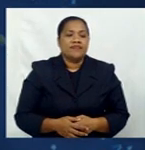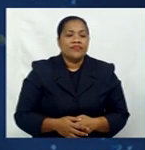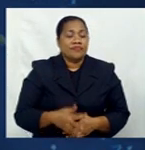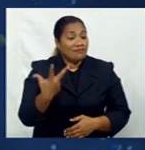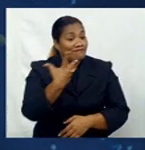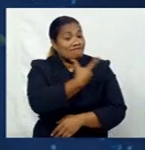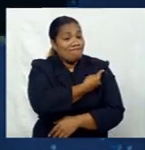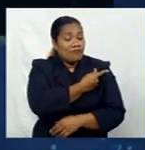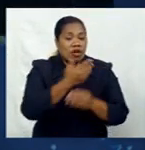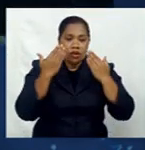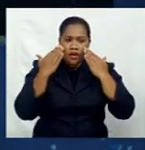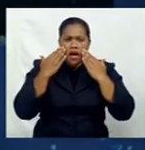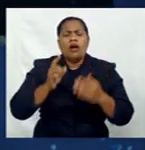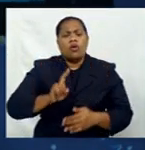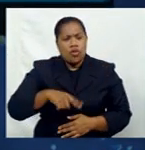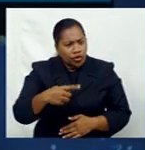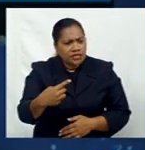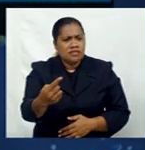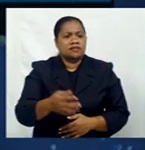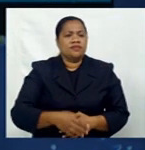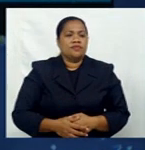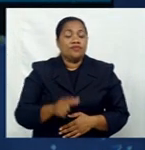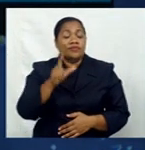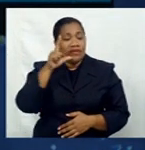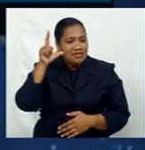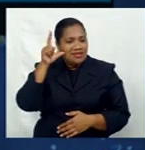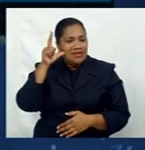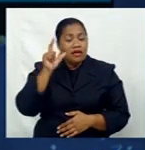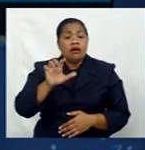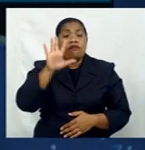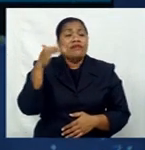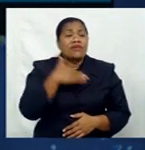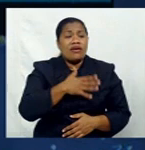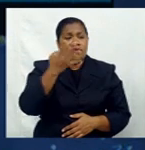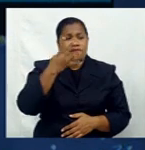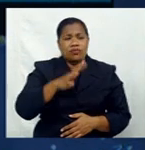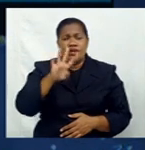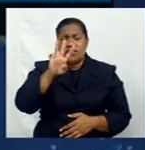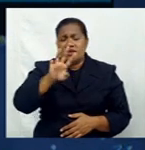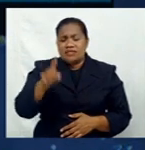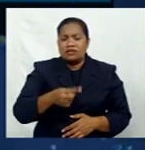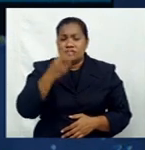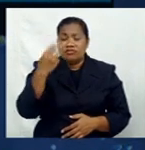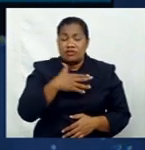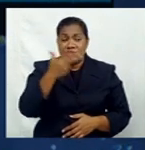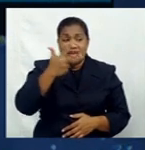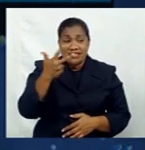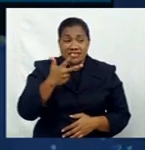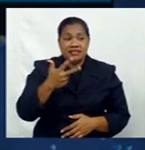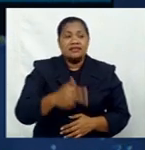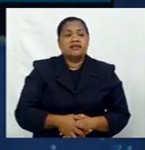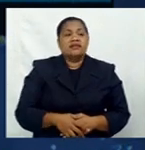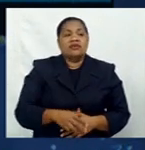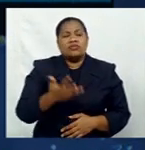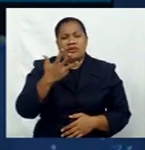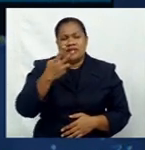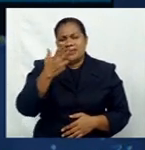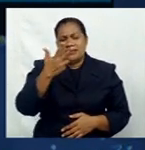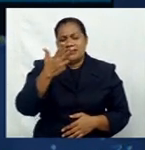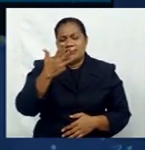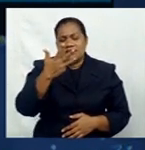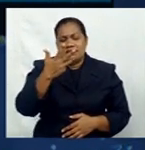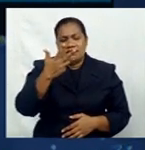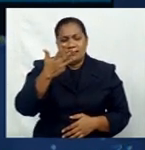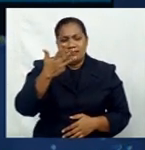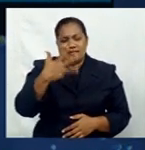campaign also continues. As of yesterday, 543,318 people, or 92.6